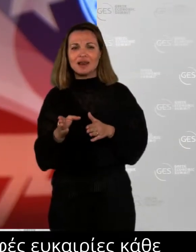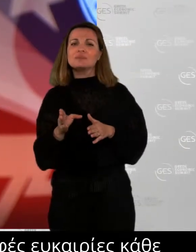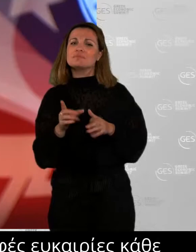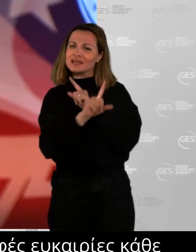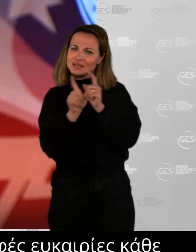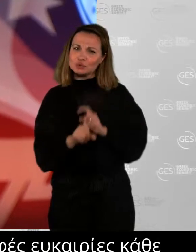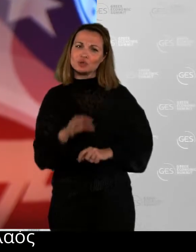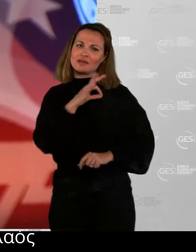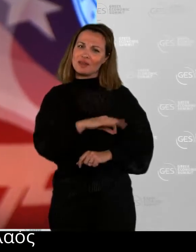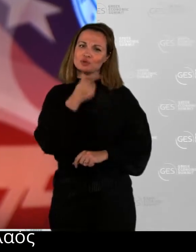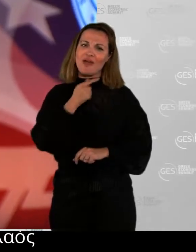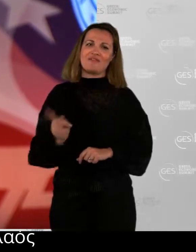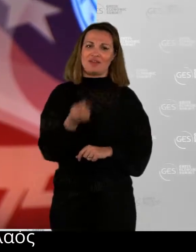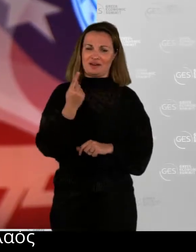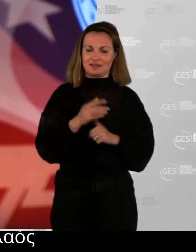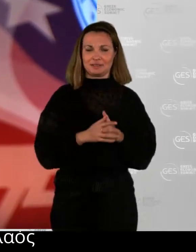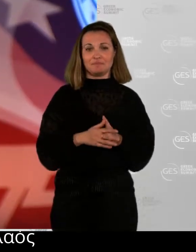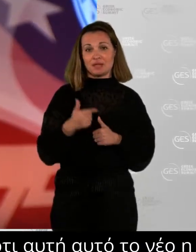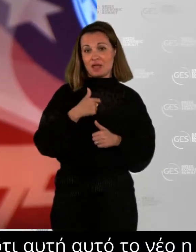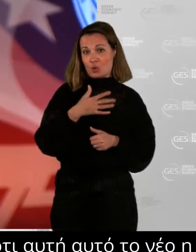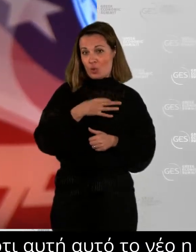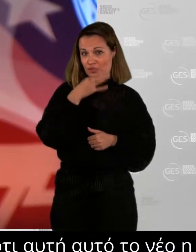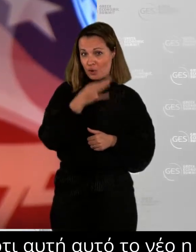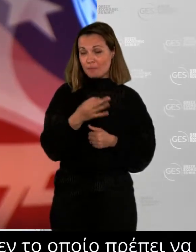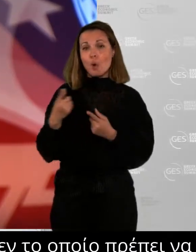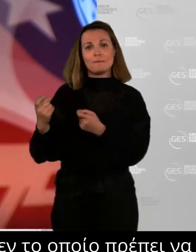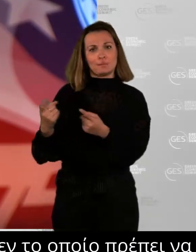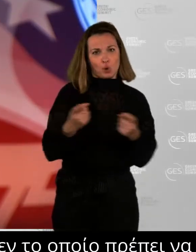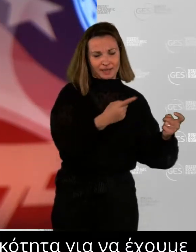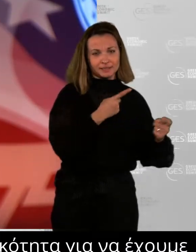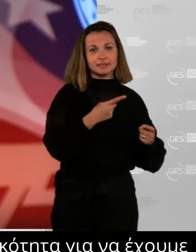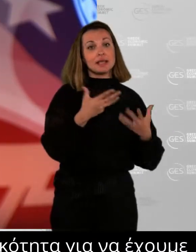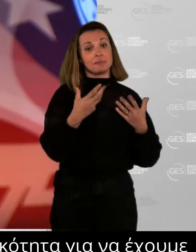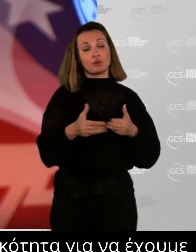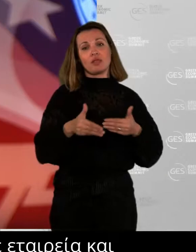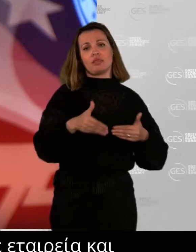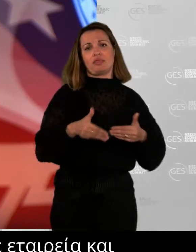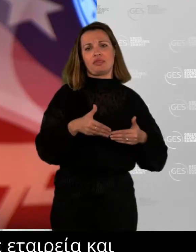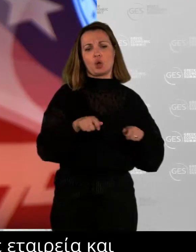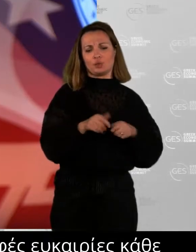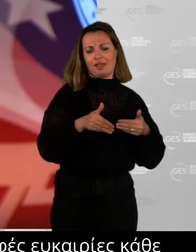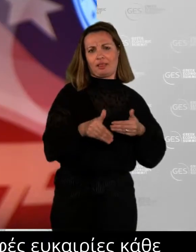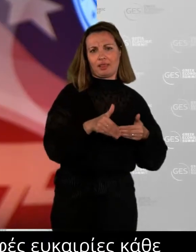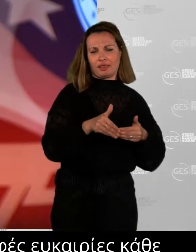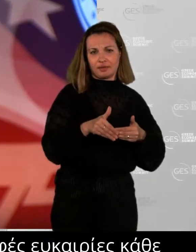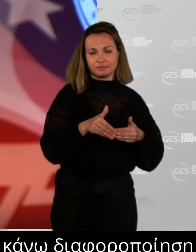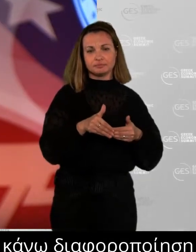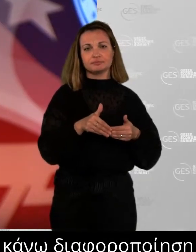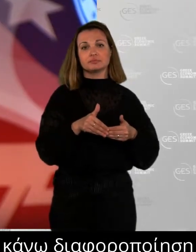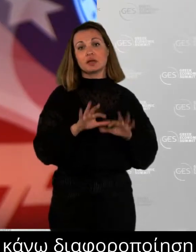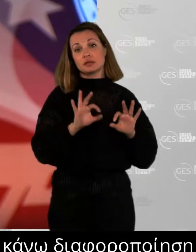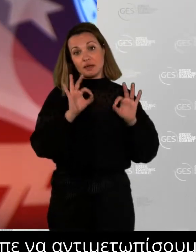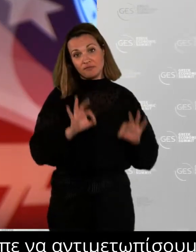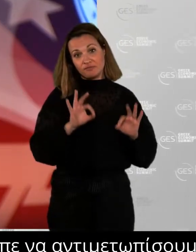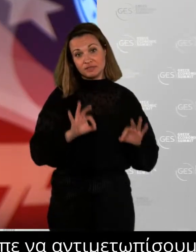challenges that we needed to address and we are still addressing, because also the COVID crisis is not yet